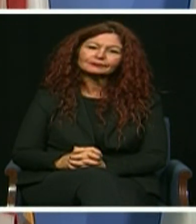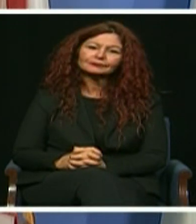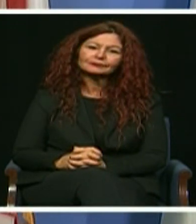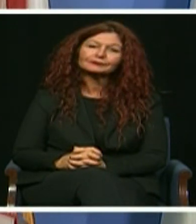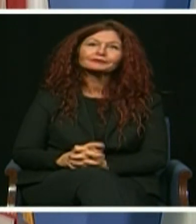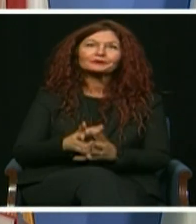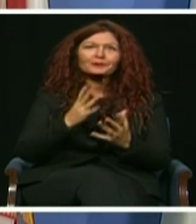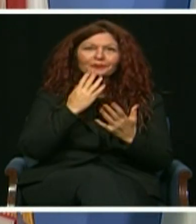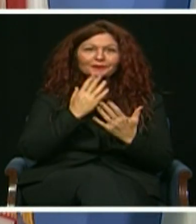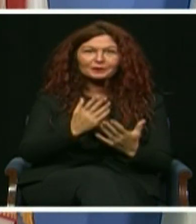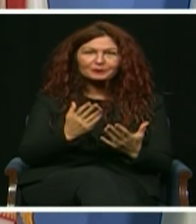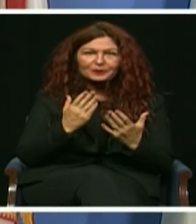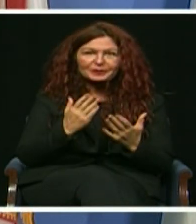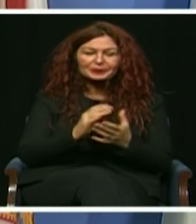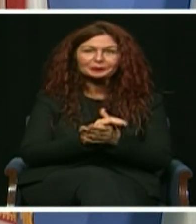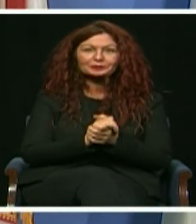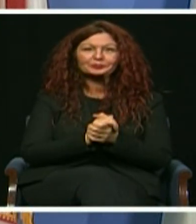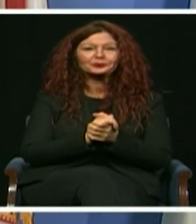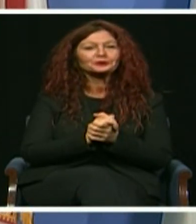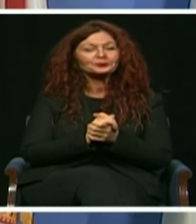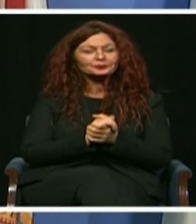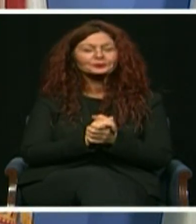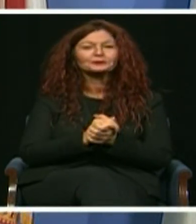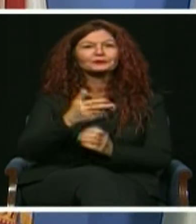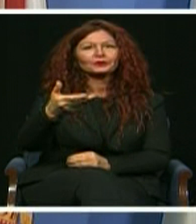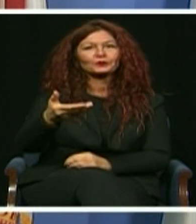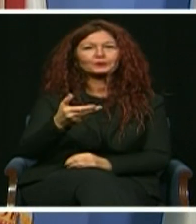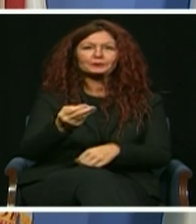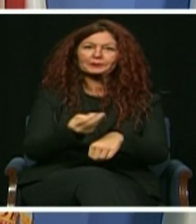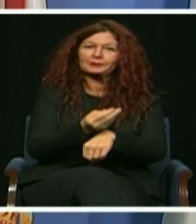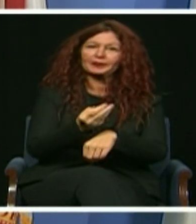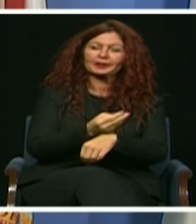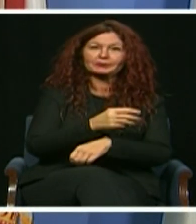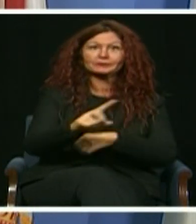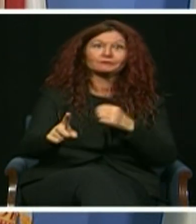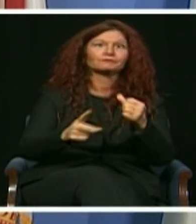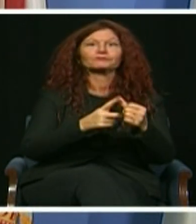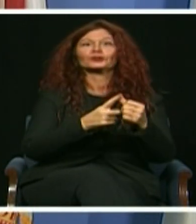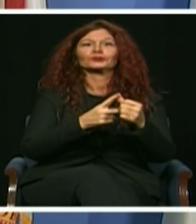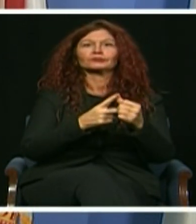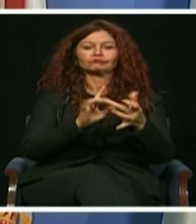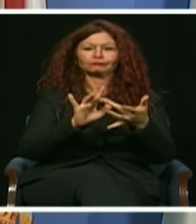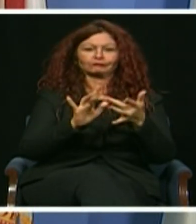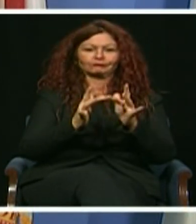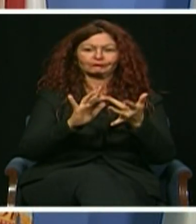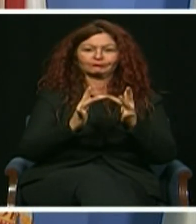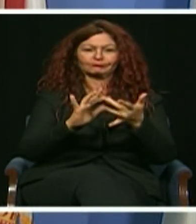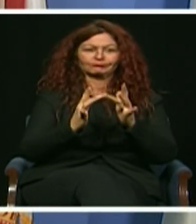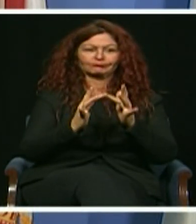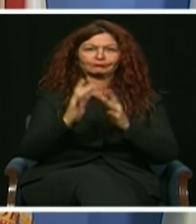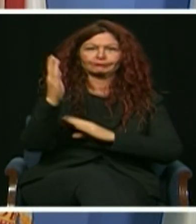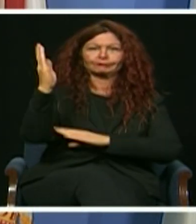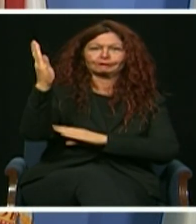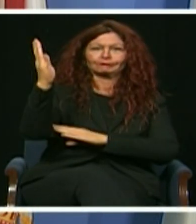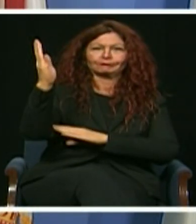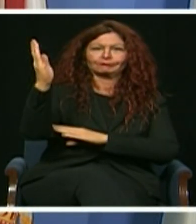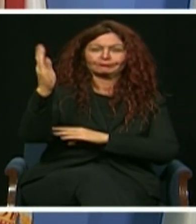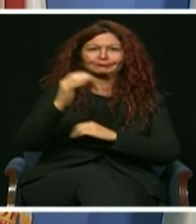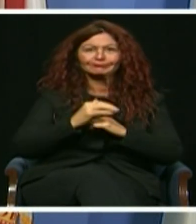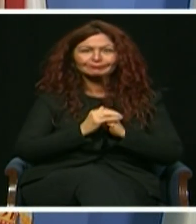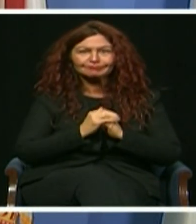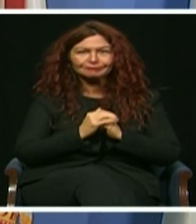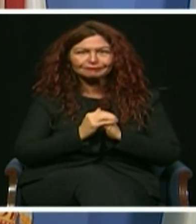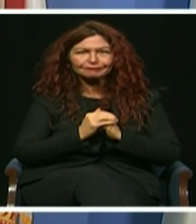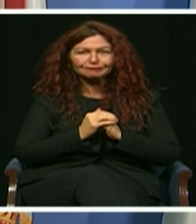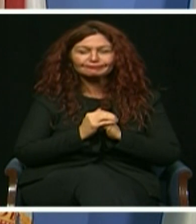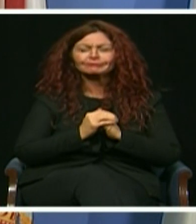Good morning, and welcome to Miami-Dade County's first-ever virtual State of the County Address. I want to thank Chairman